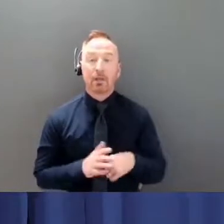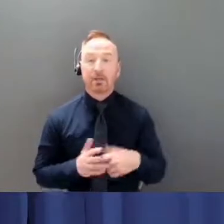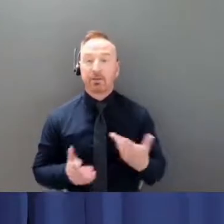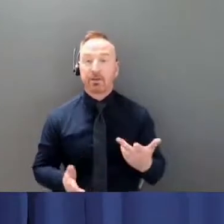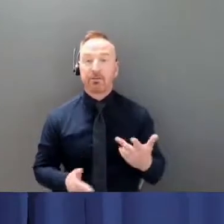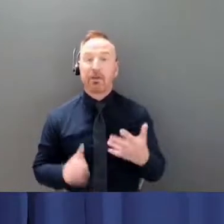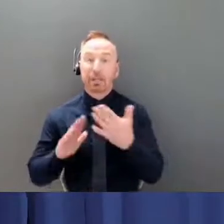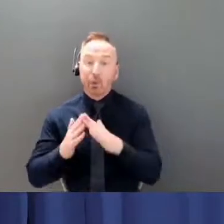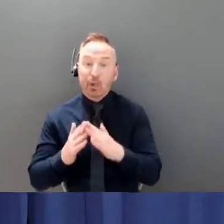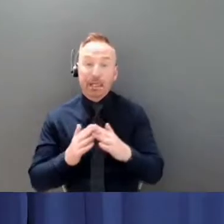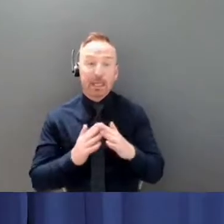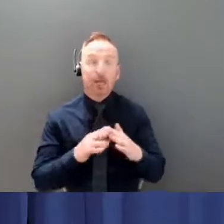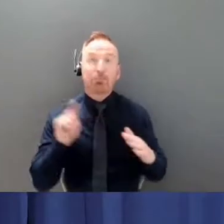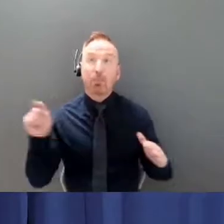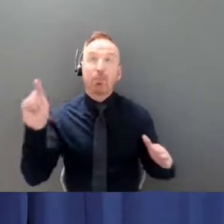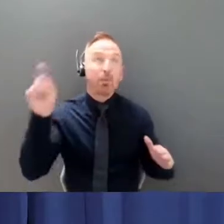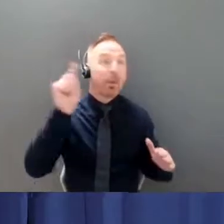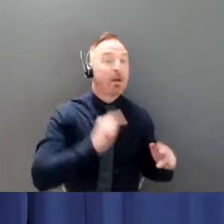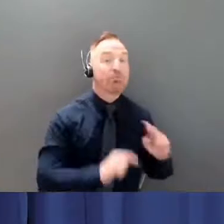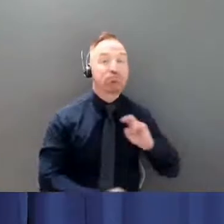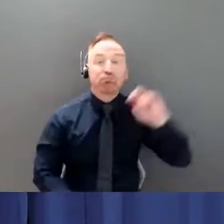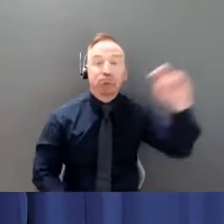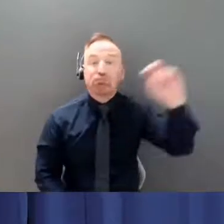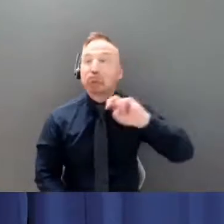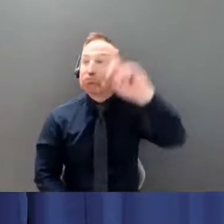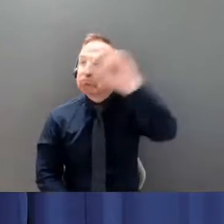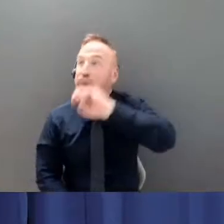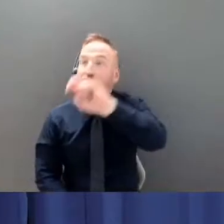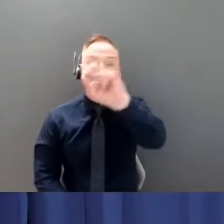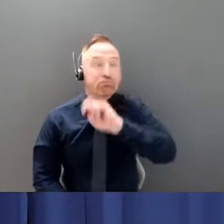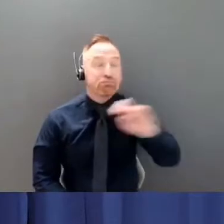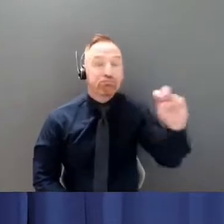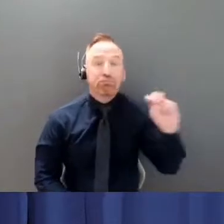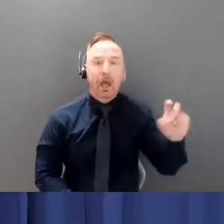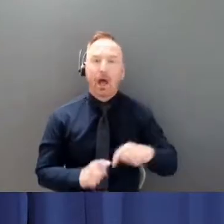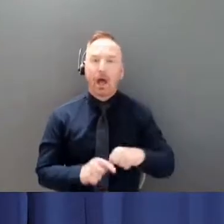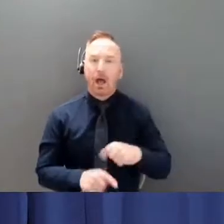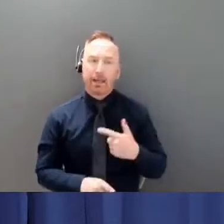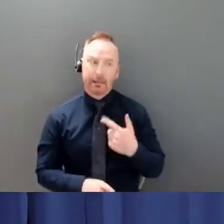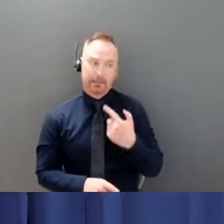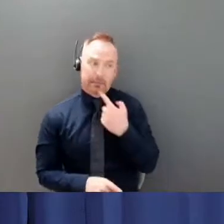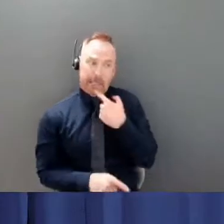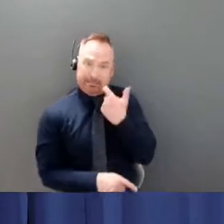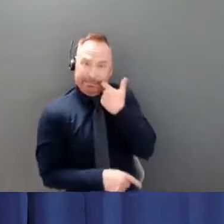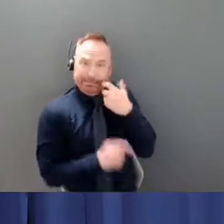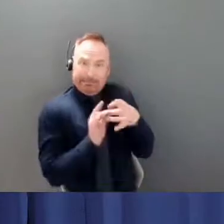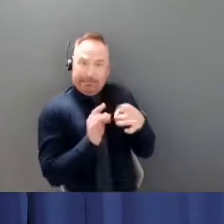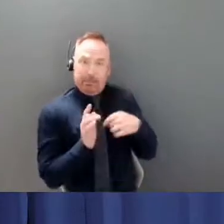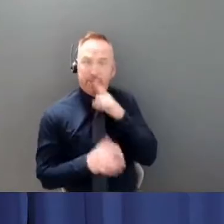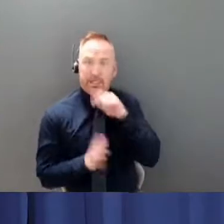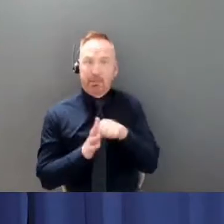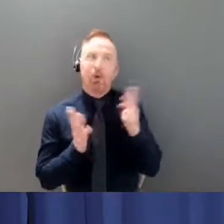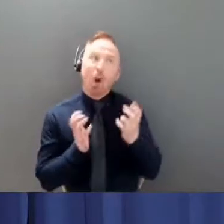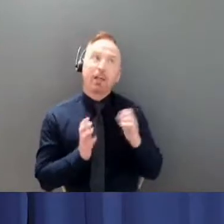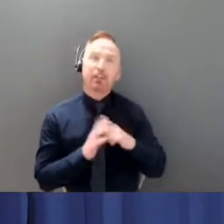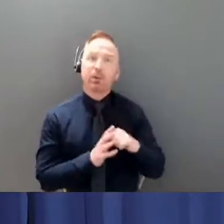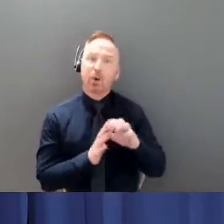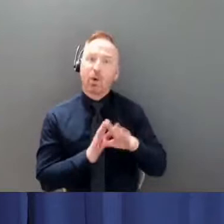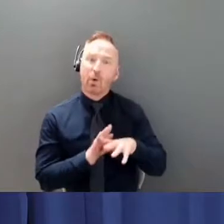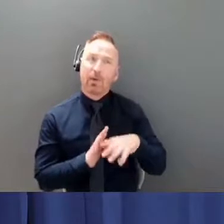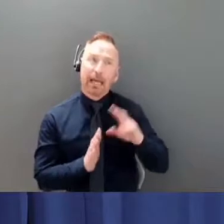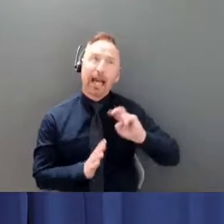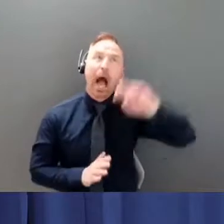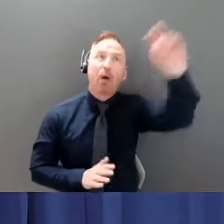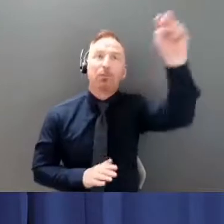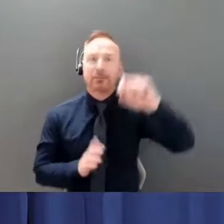I said that we still want to be able to get out to the back country and we should but if those